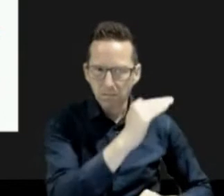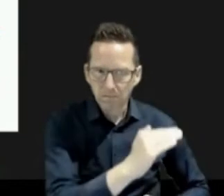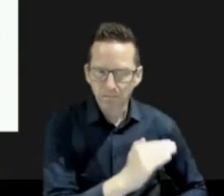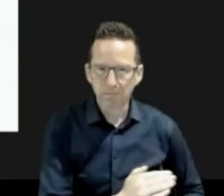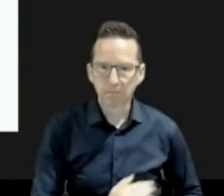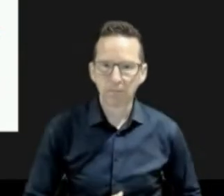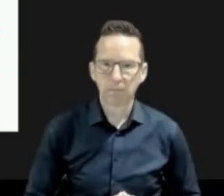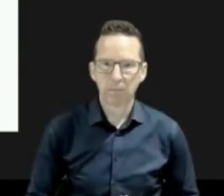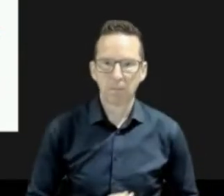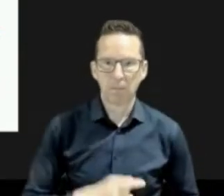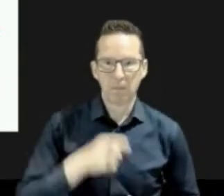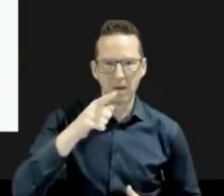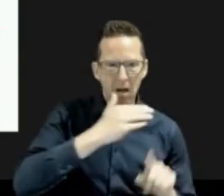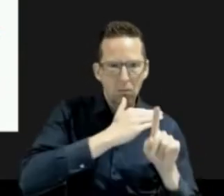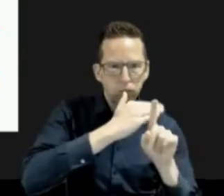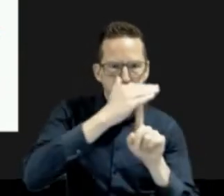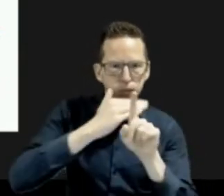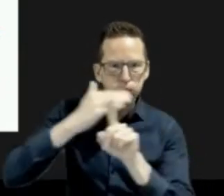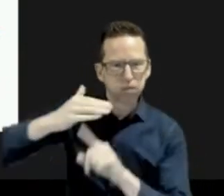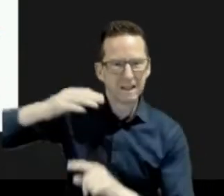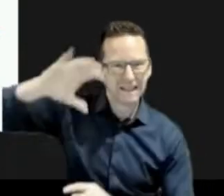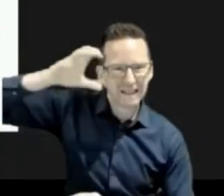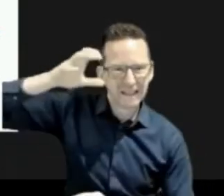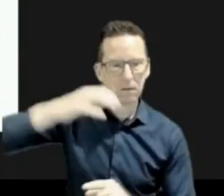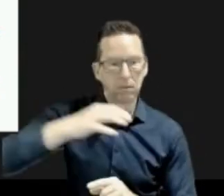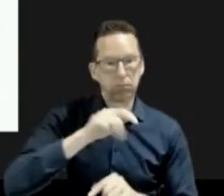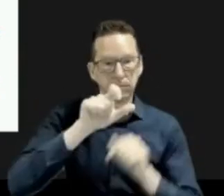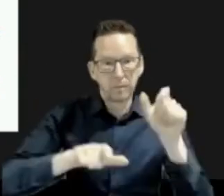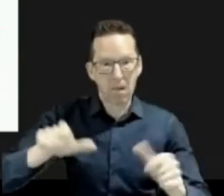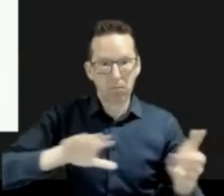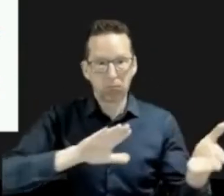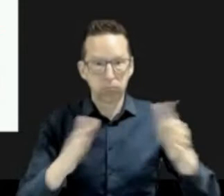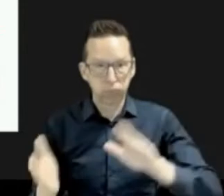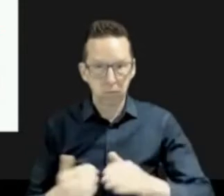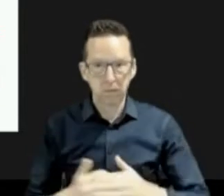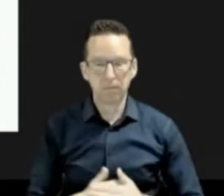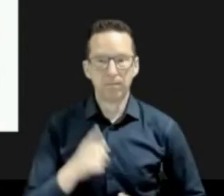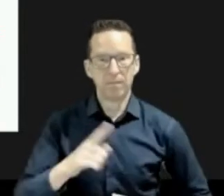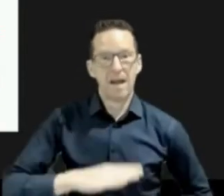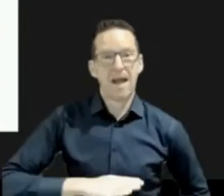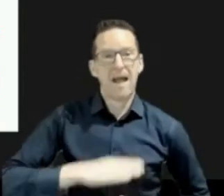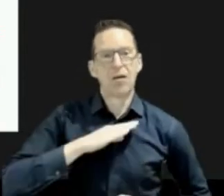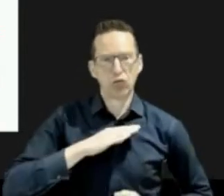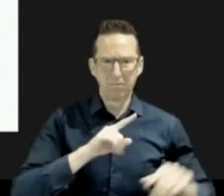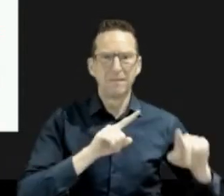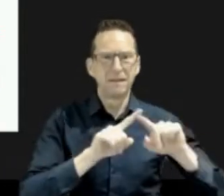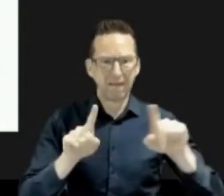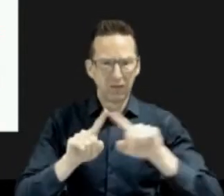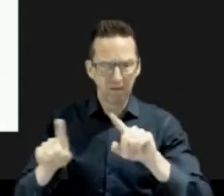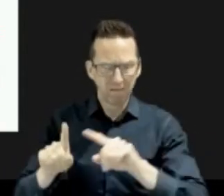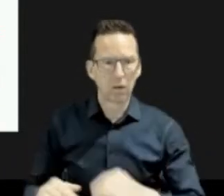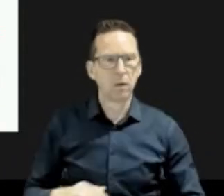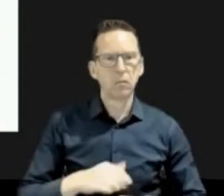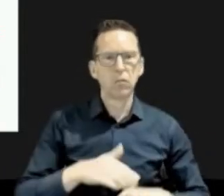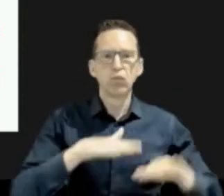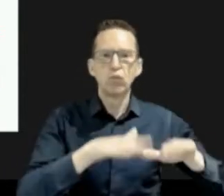above normal baseline. Mortality was evident in all ages except children. Many victims were found in private residents